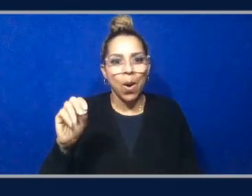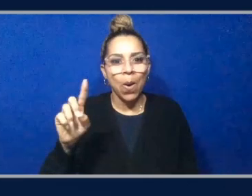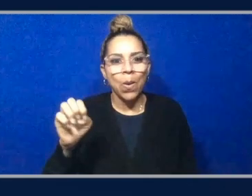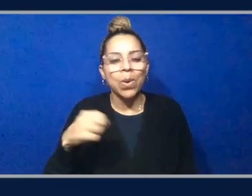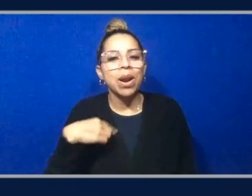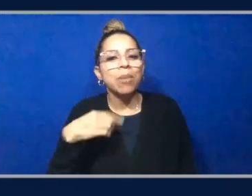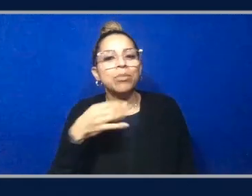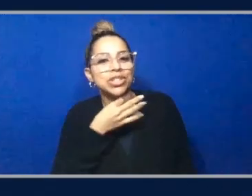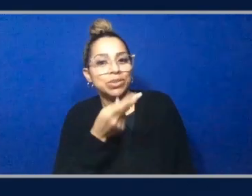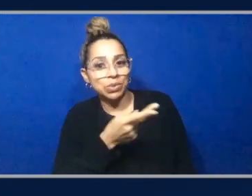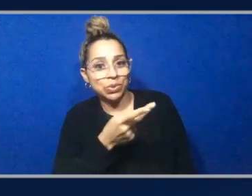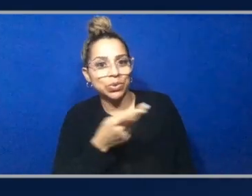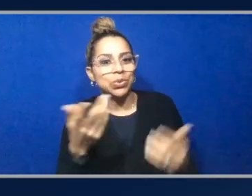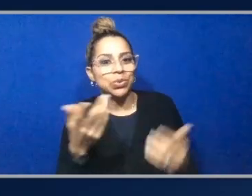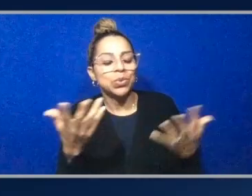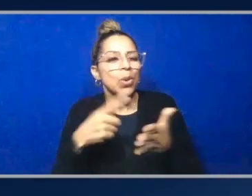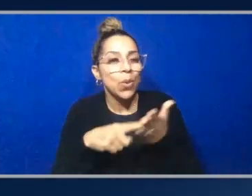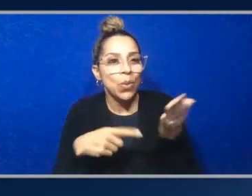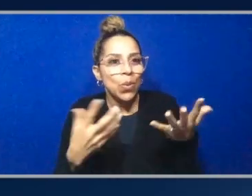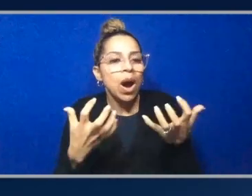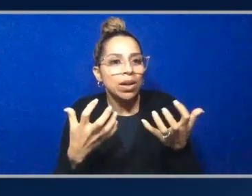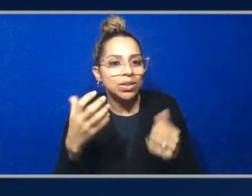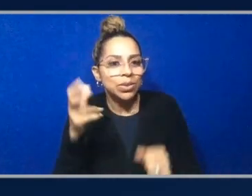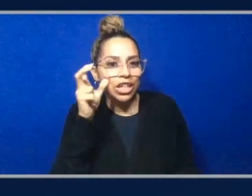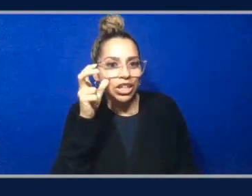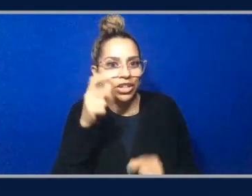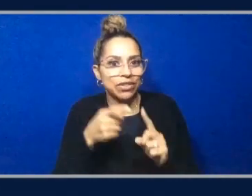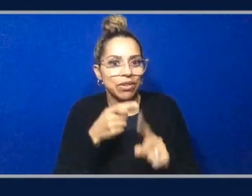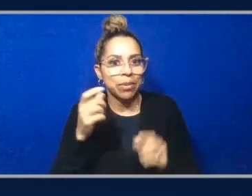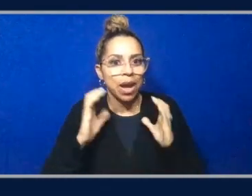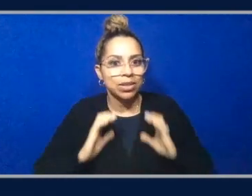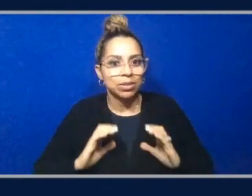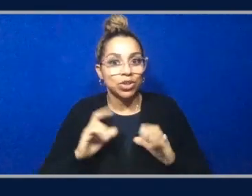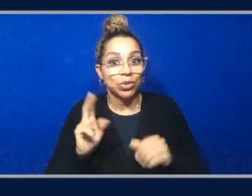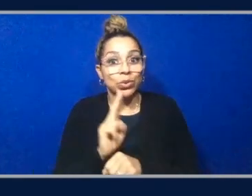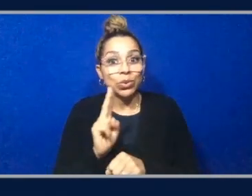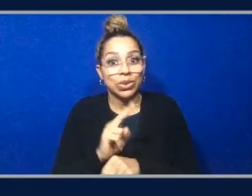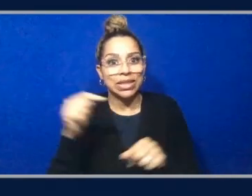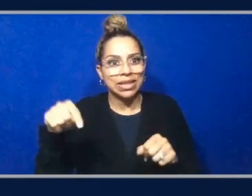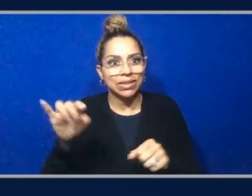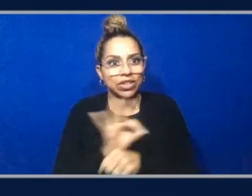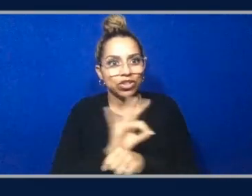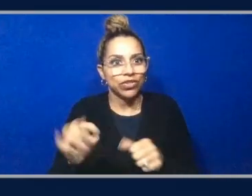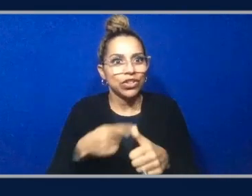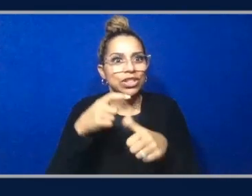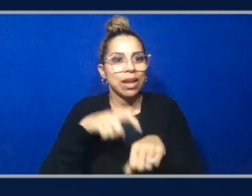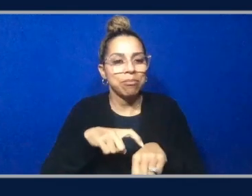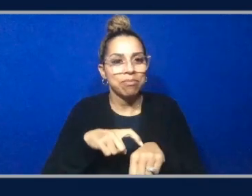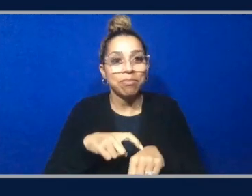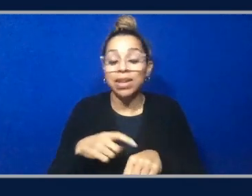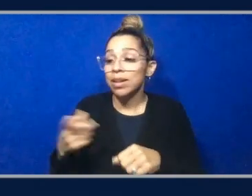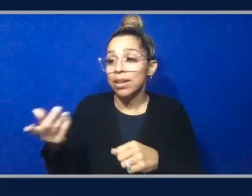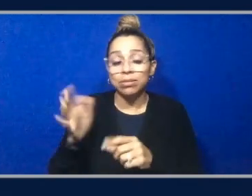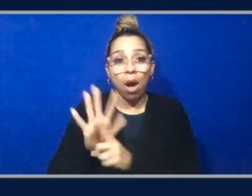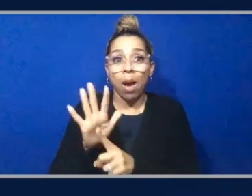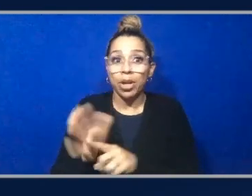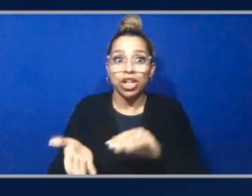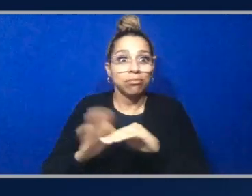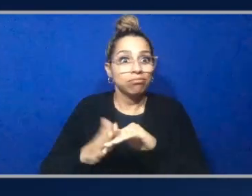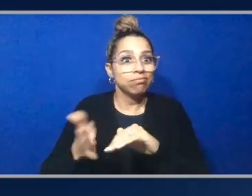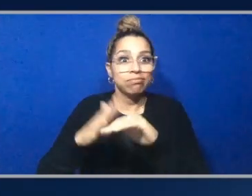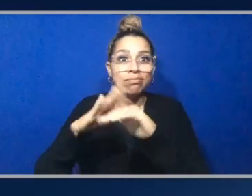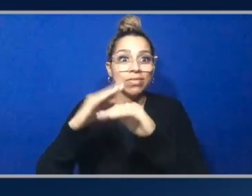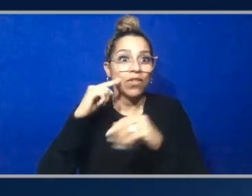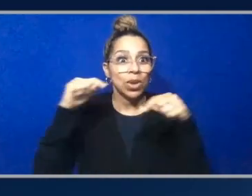for the first time? You know, there's so many different use cases that customers turn to Kubernetes for it's, it's an increasingly popular operating model essentially